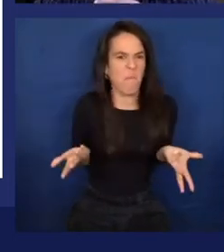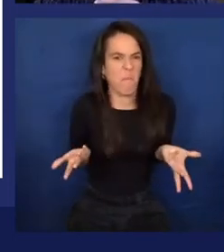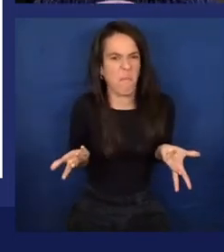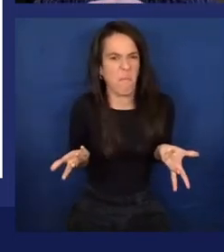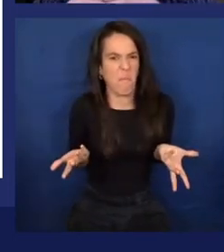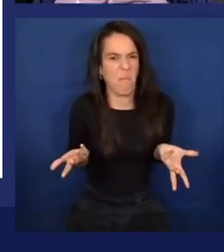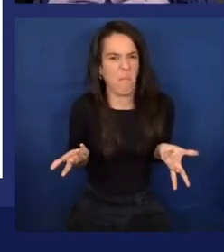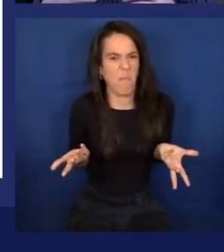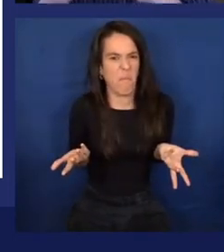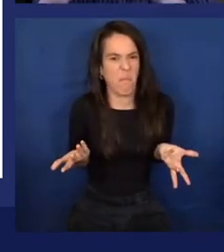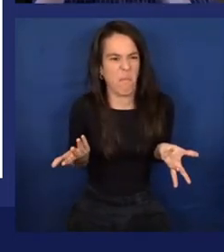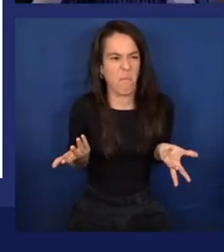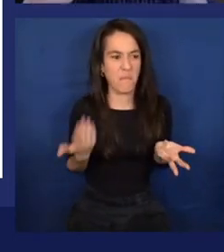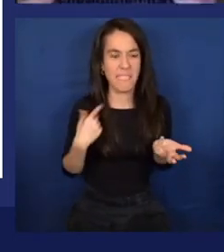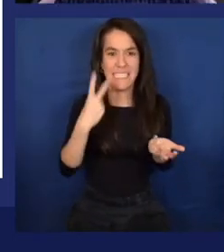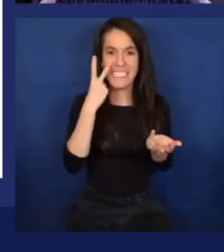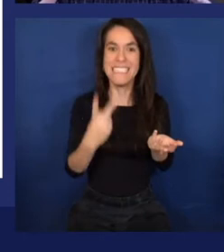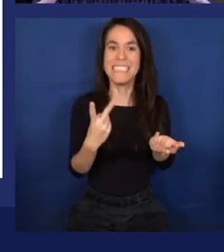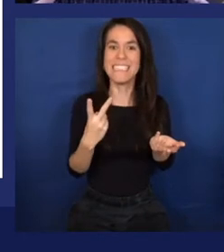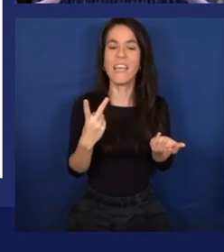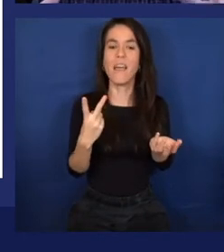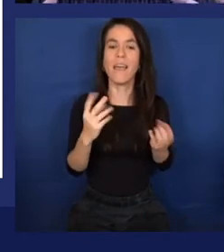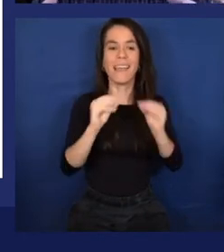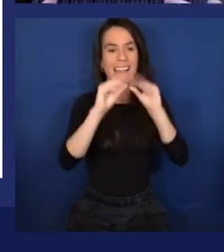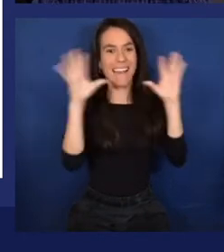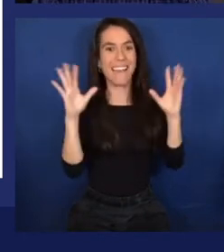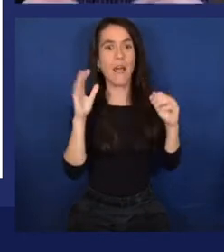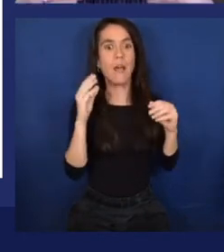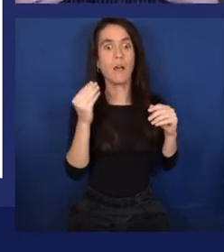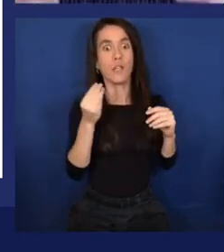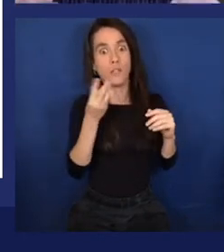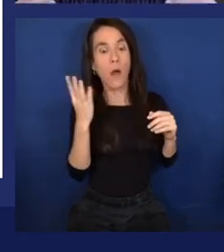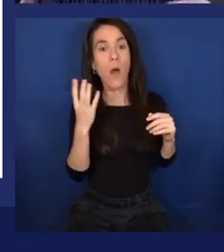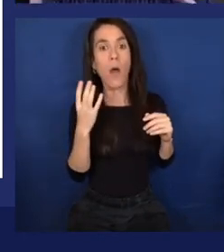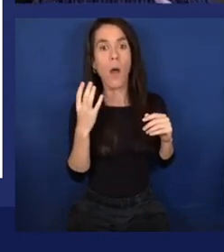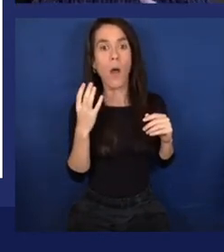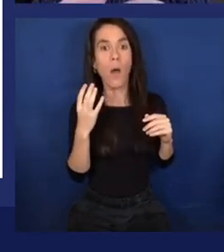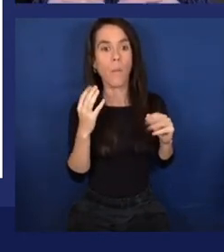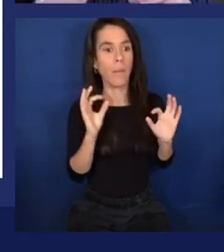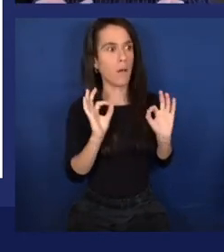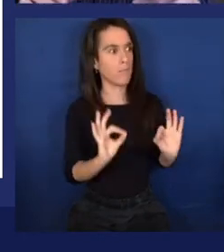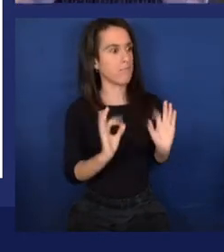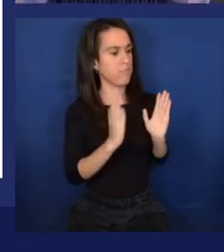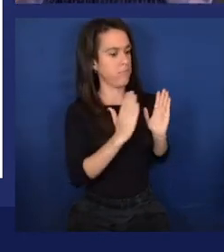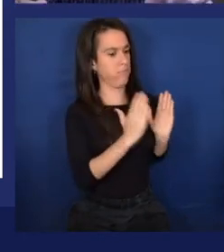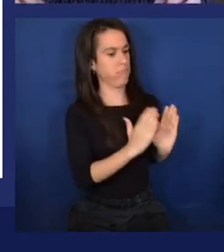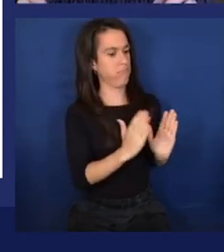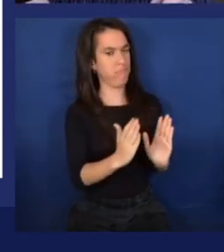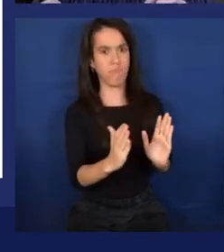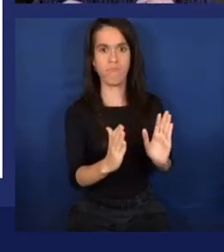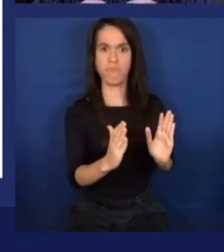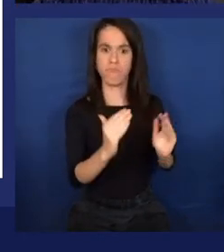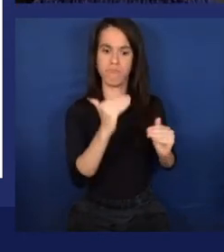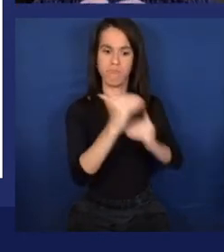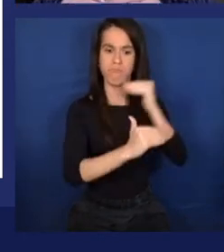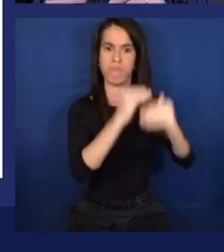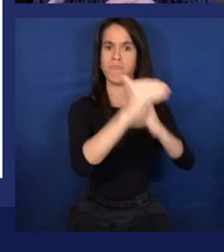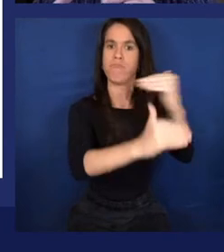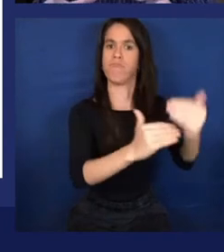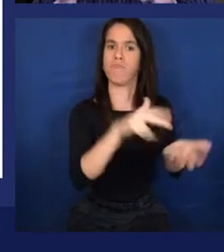and symbolic reasoning. So creating complex algorithms that have repeatable steps that are logical and validatable,